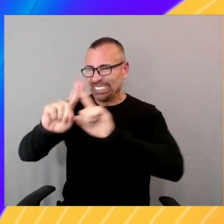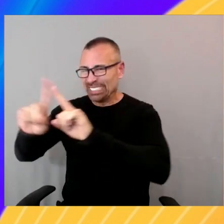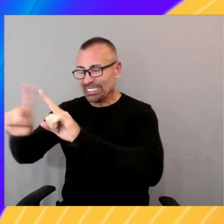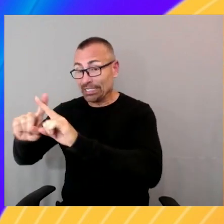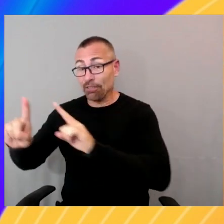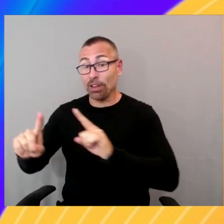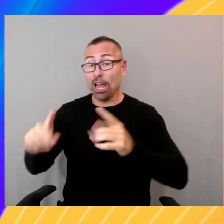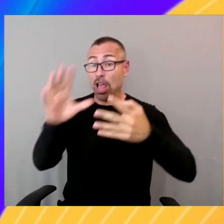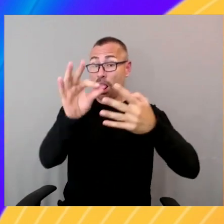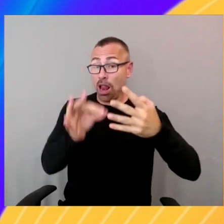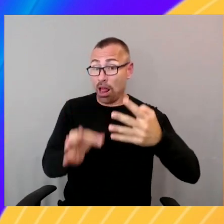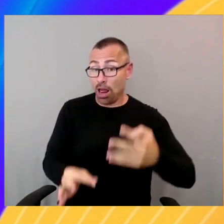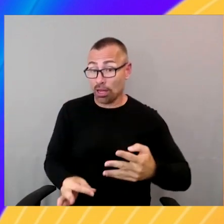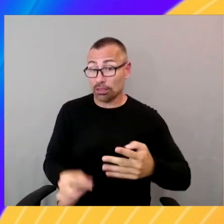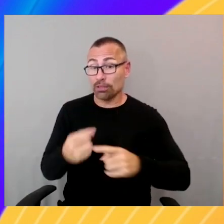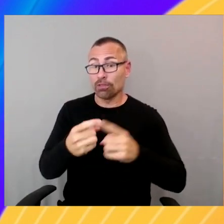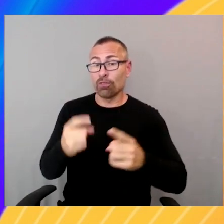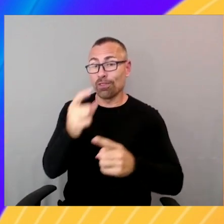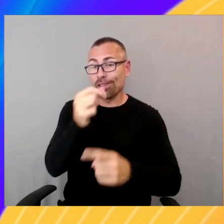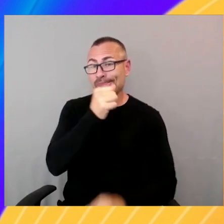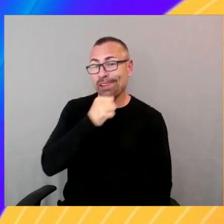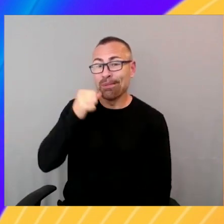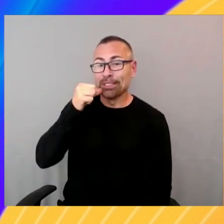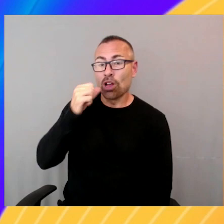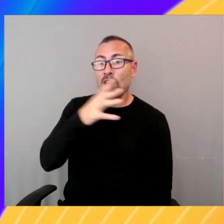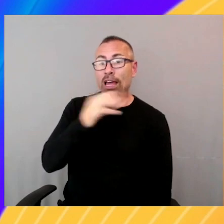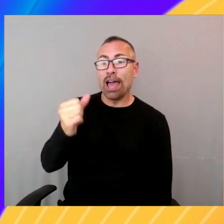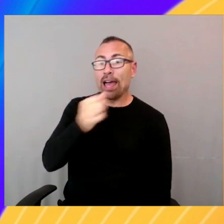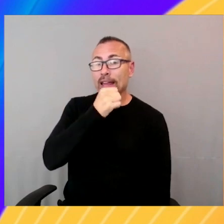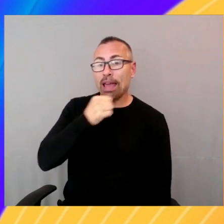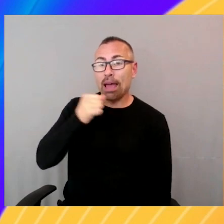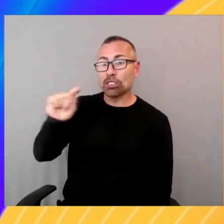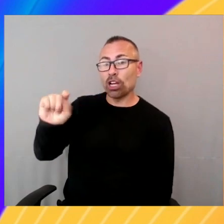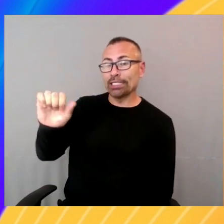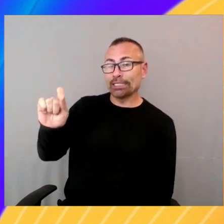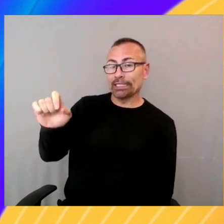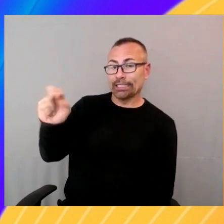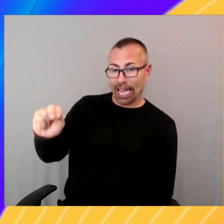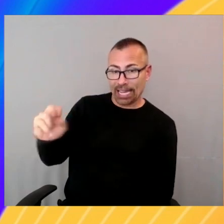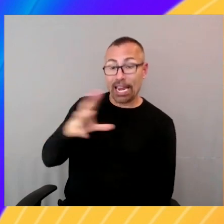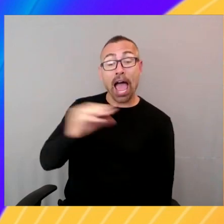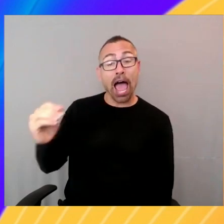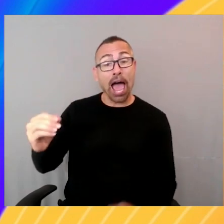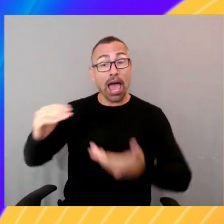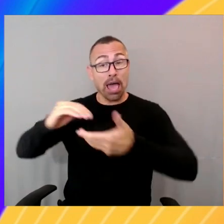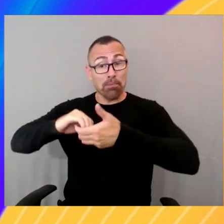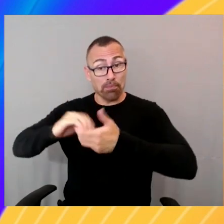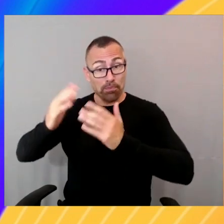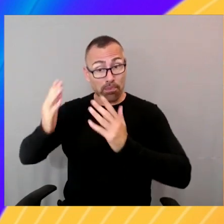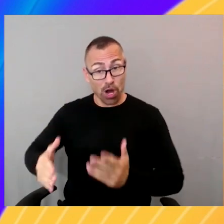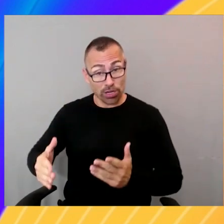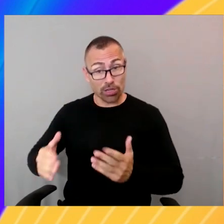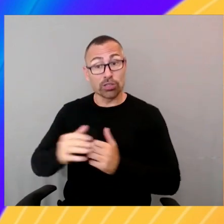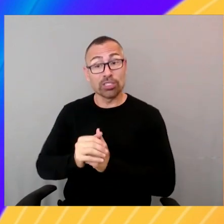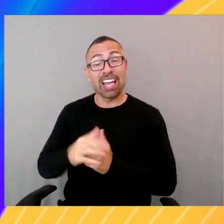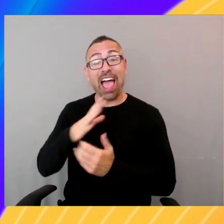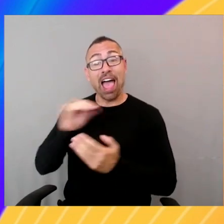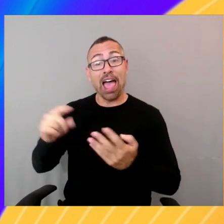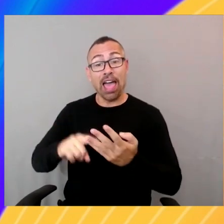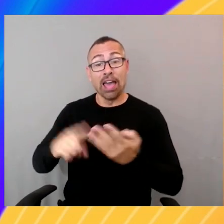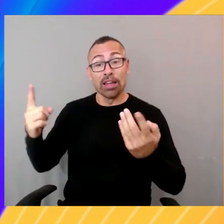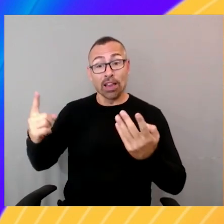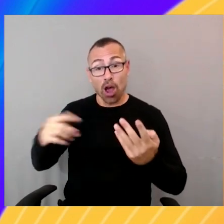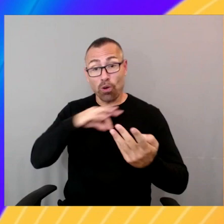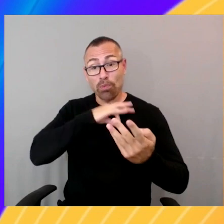from our third party partners, Anthropic Stability, as well as AI21 Labs, so that customers have a choice of